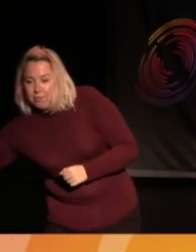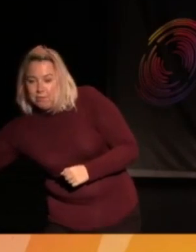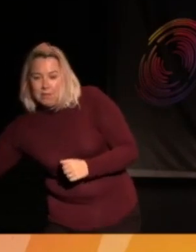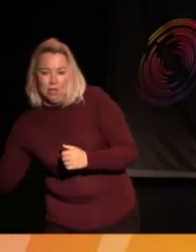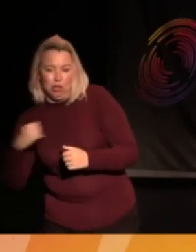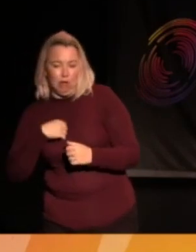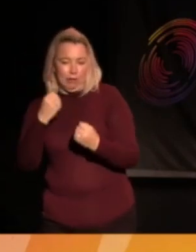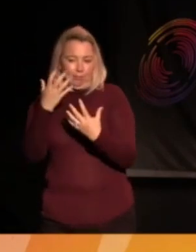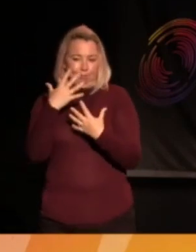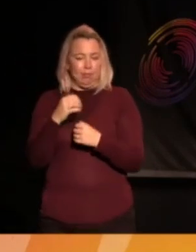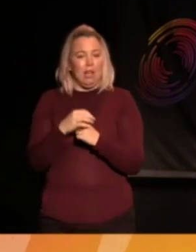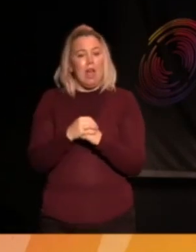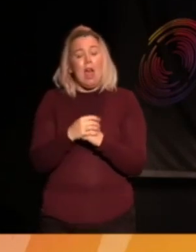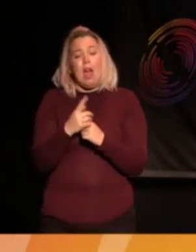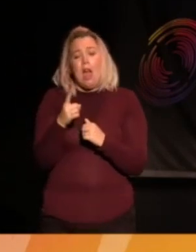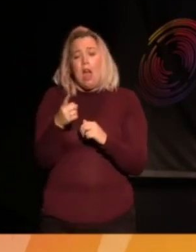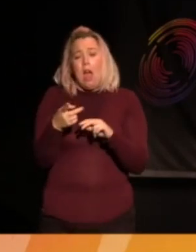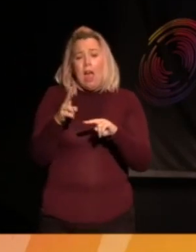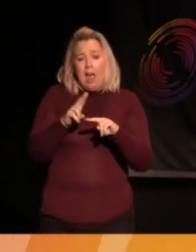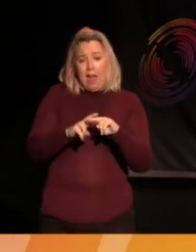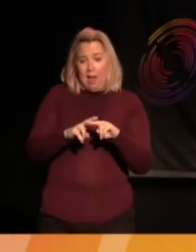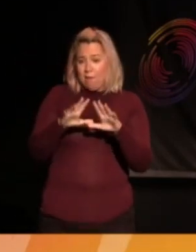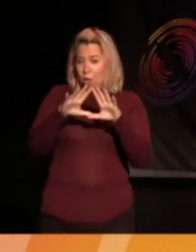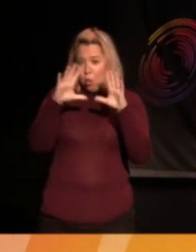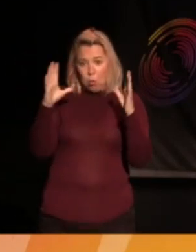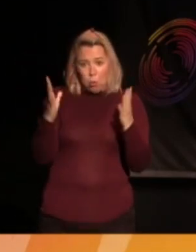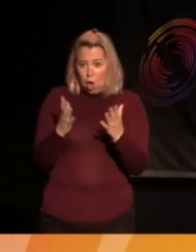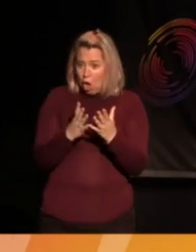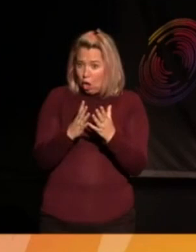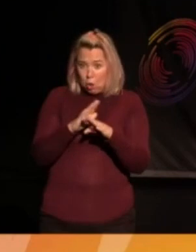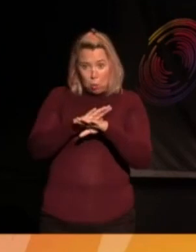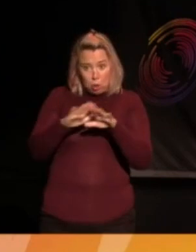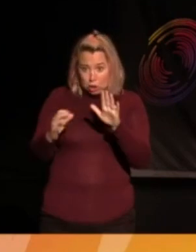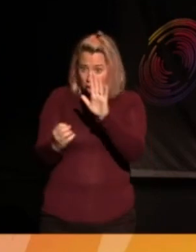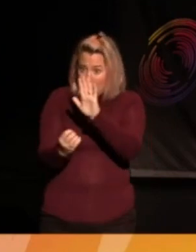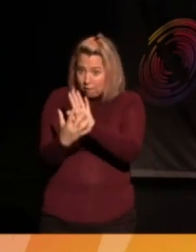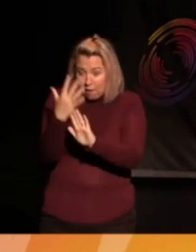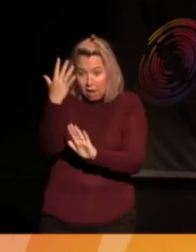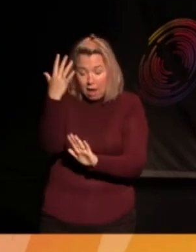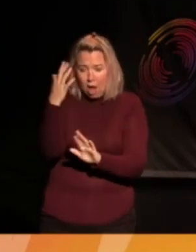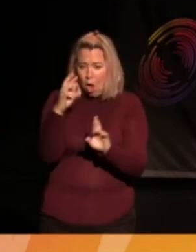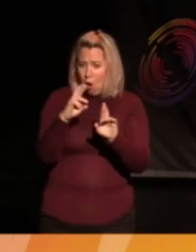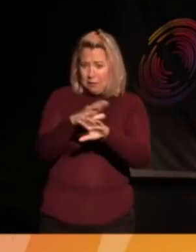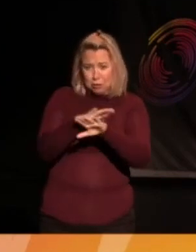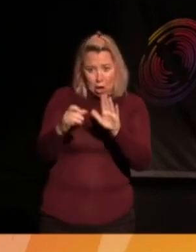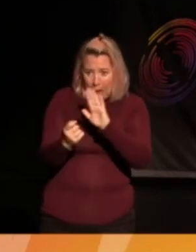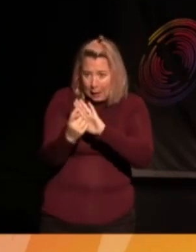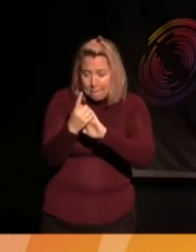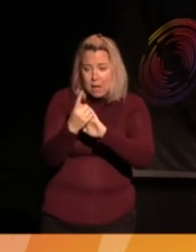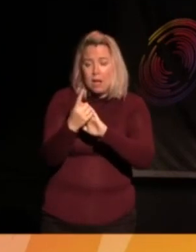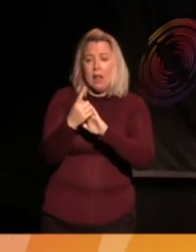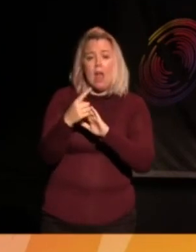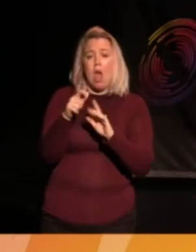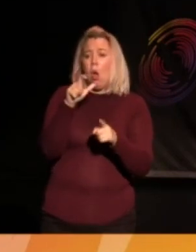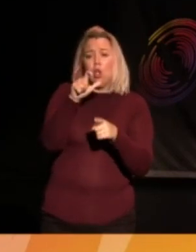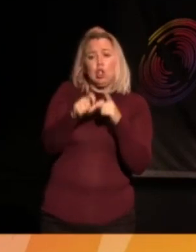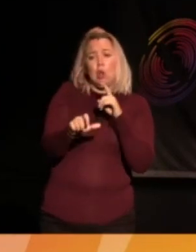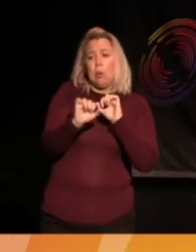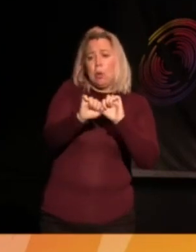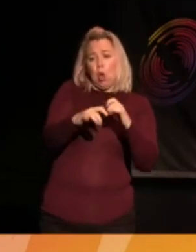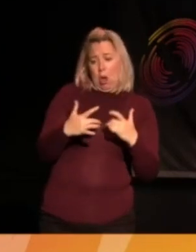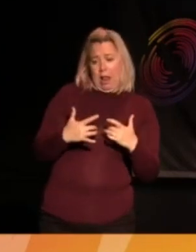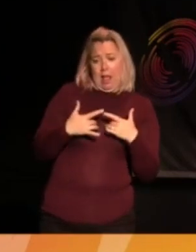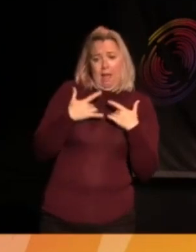profound, which was if the world wasn't on fire and hopefully when the world isn't on fire, what will you be doing with your life